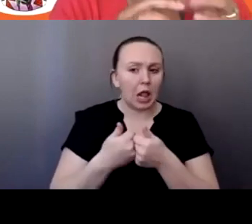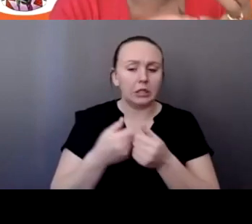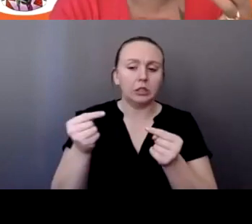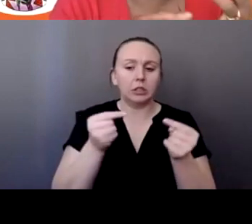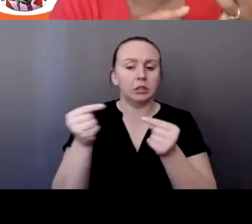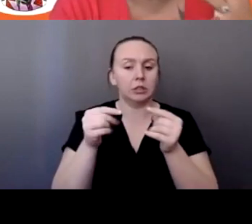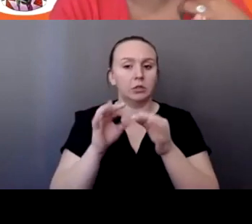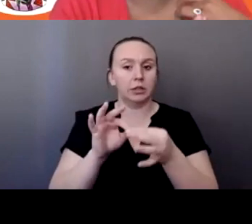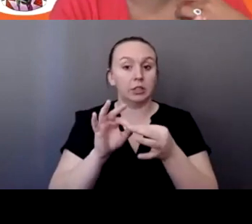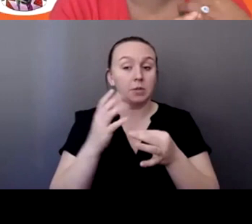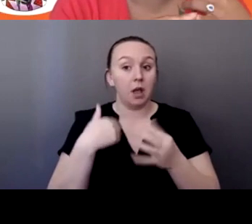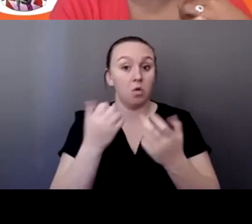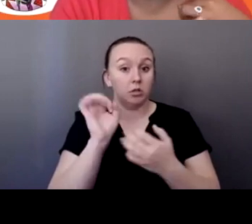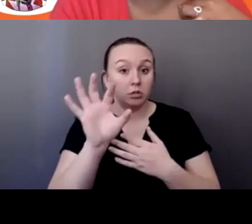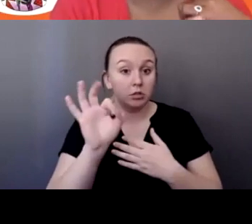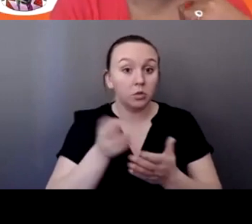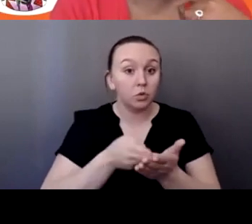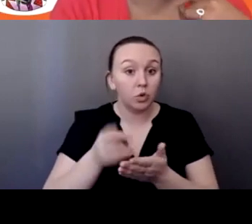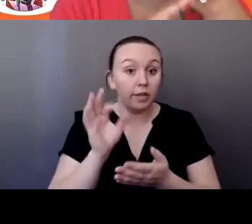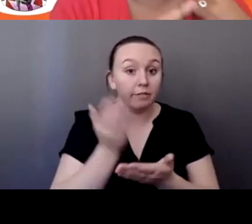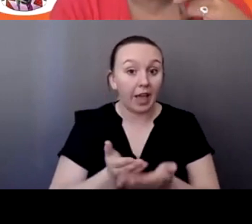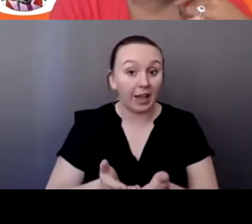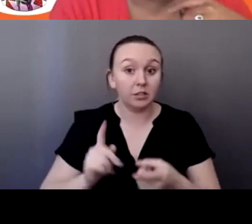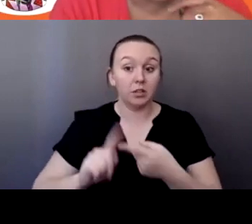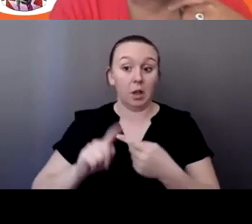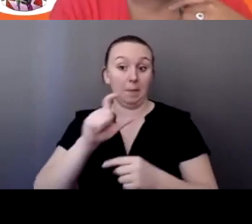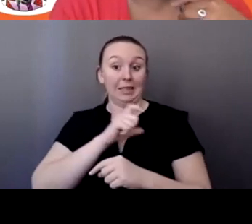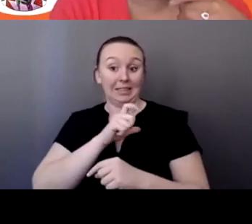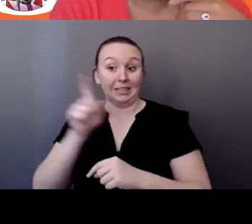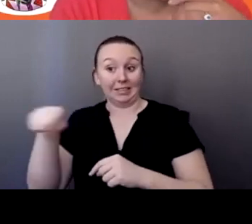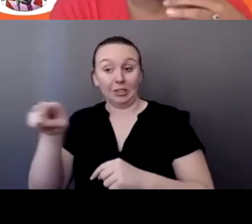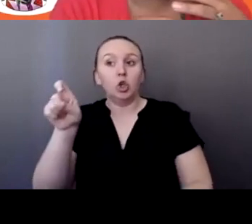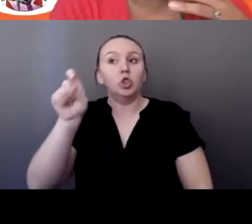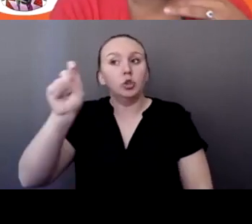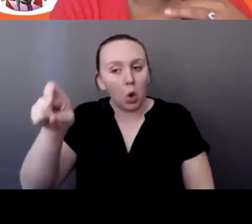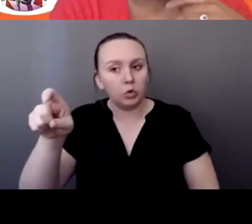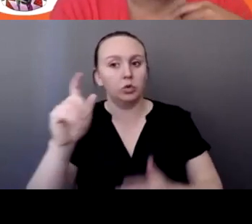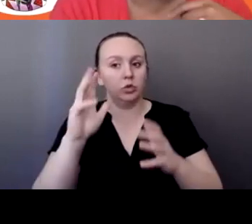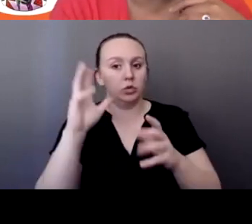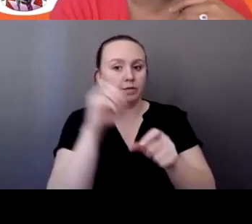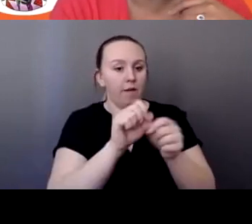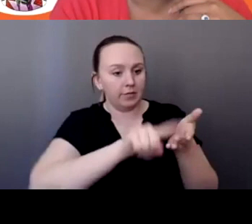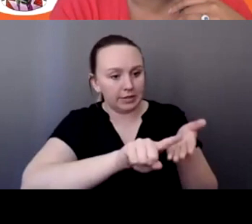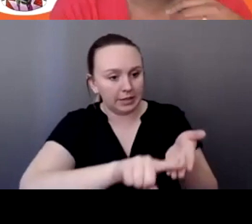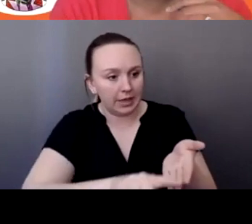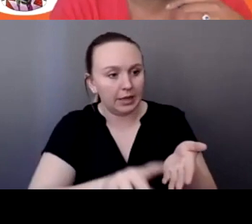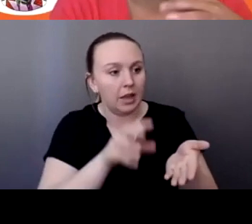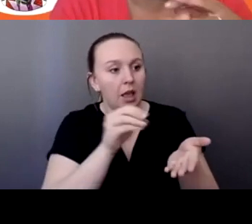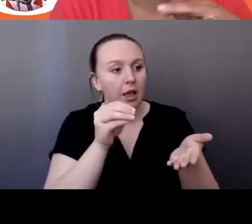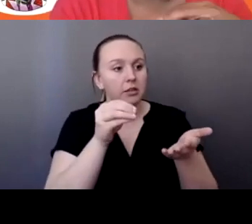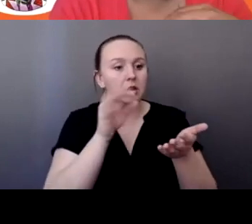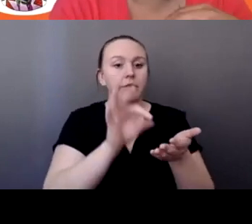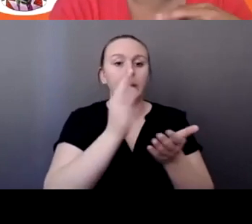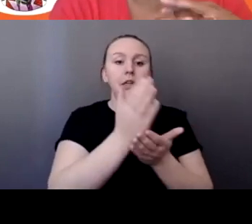couple of truths here that one, the police are the ones who are supposed to be investigating and bringing us to some conclusion in